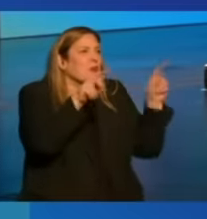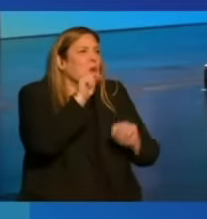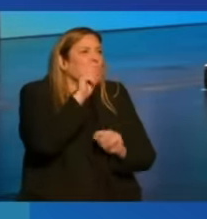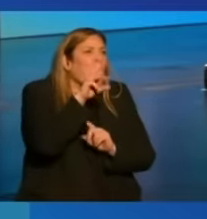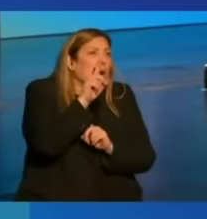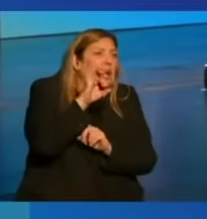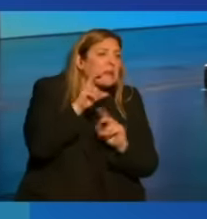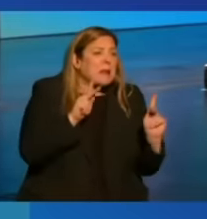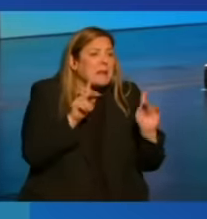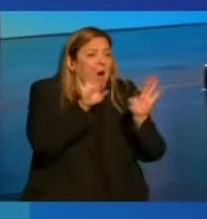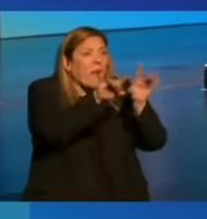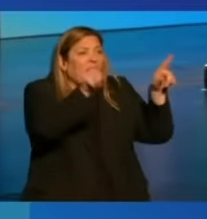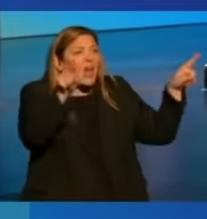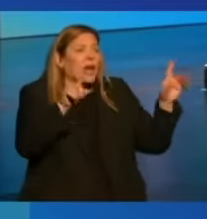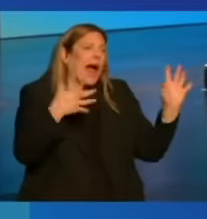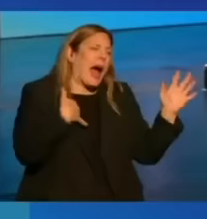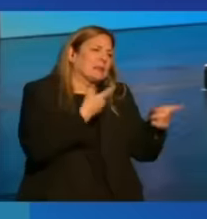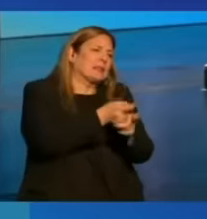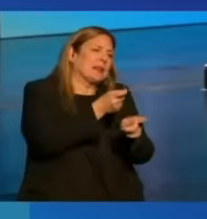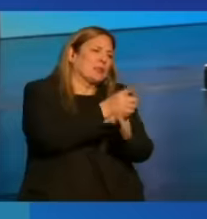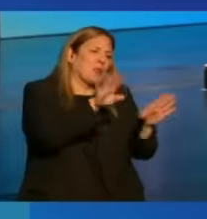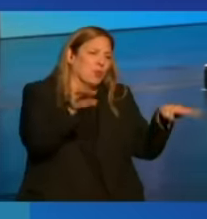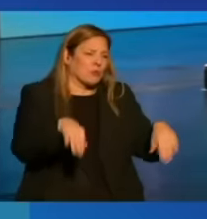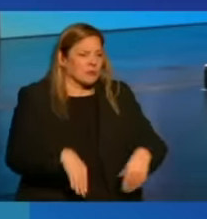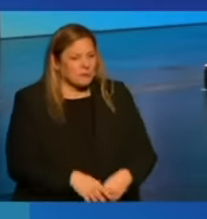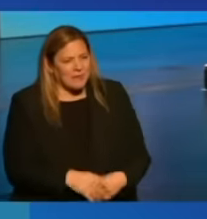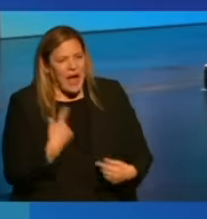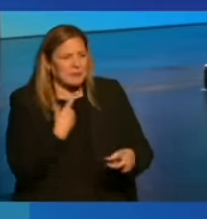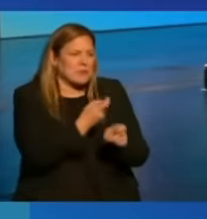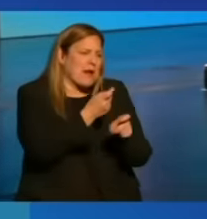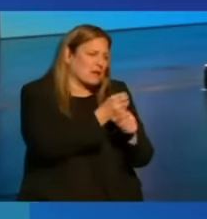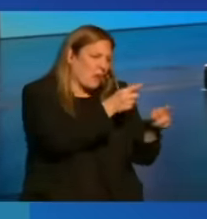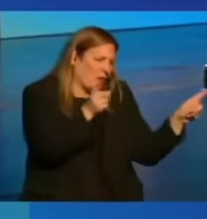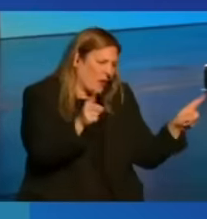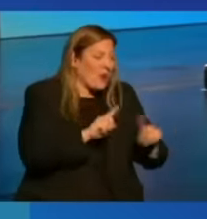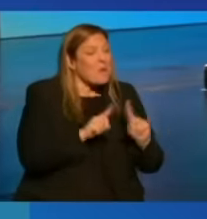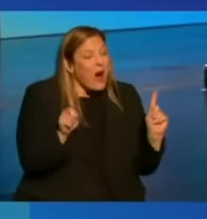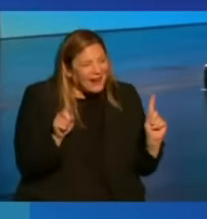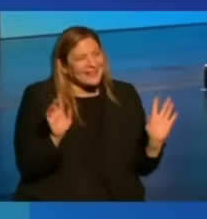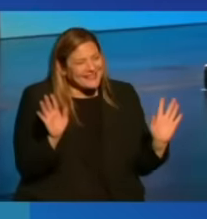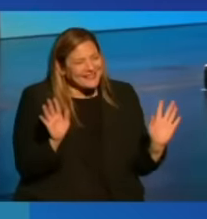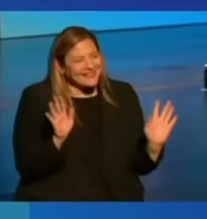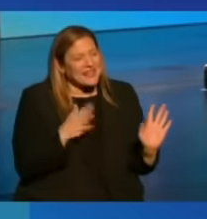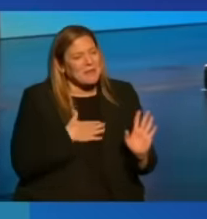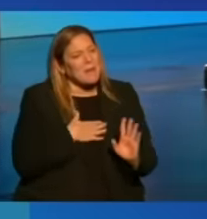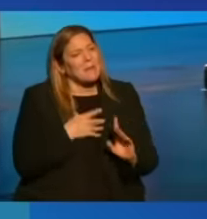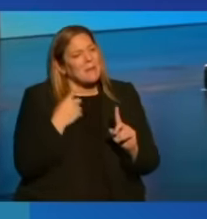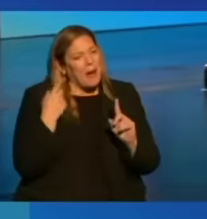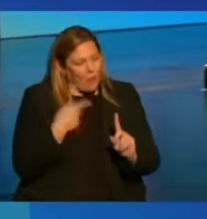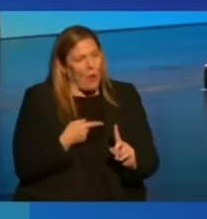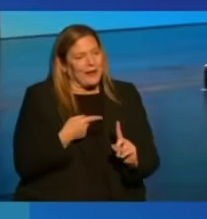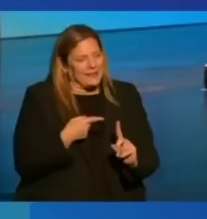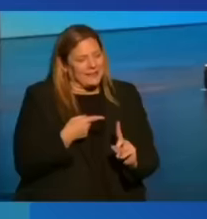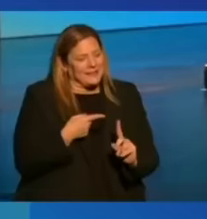I'm just messing with you. But the point is